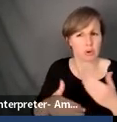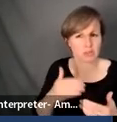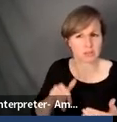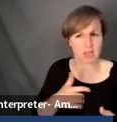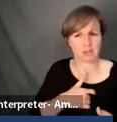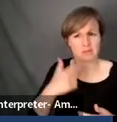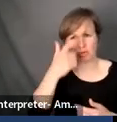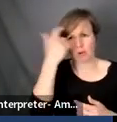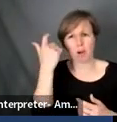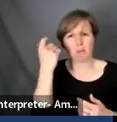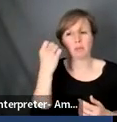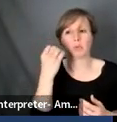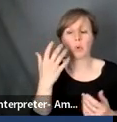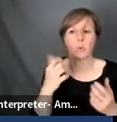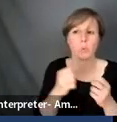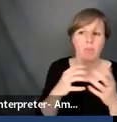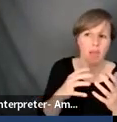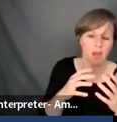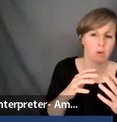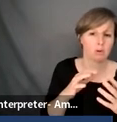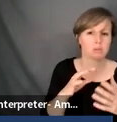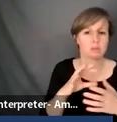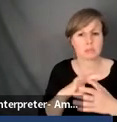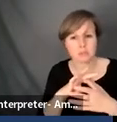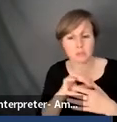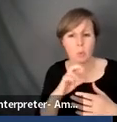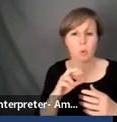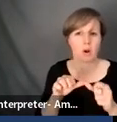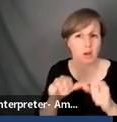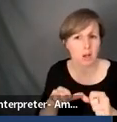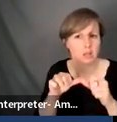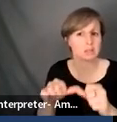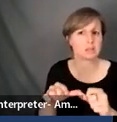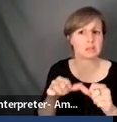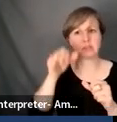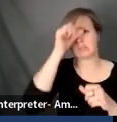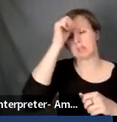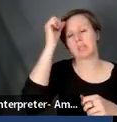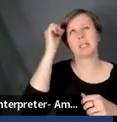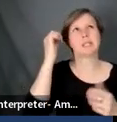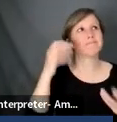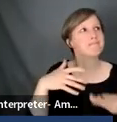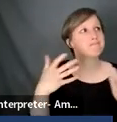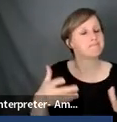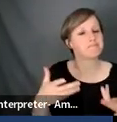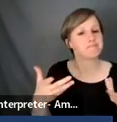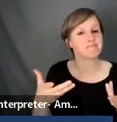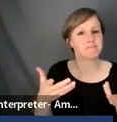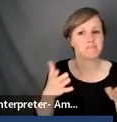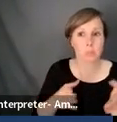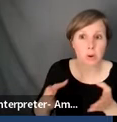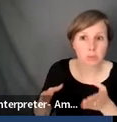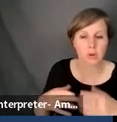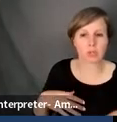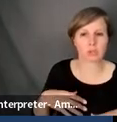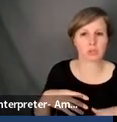without any context and without having a constant, um, uh, you know, uh, preparation on what